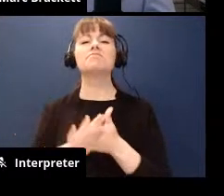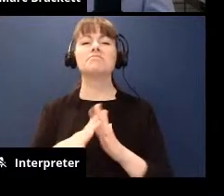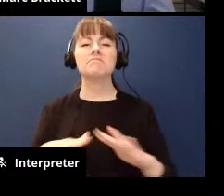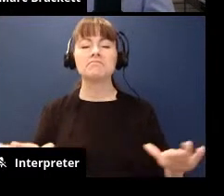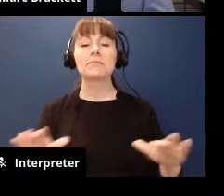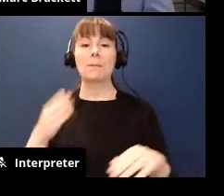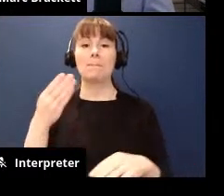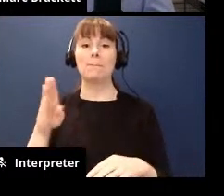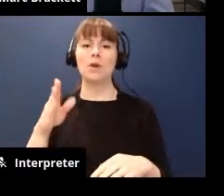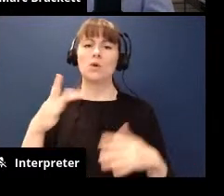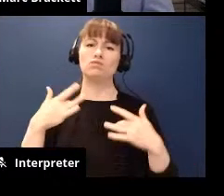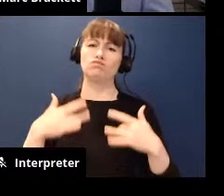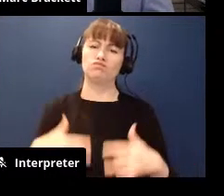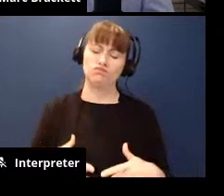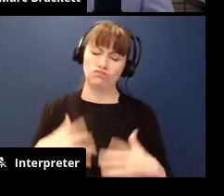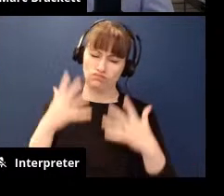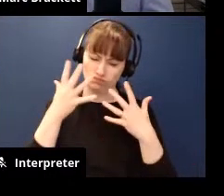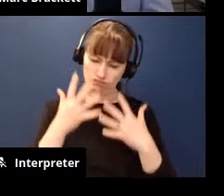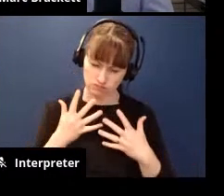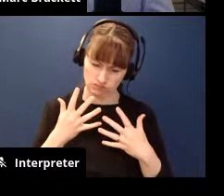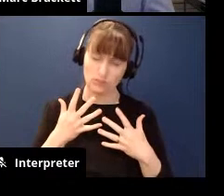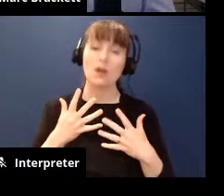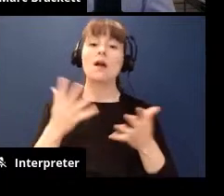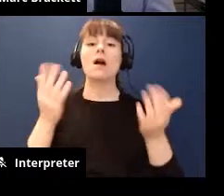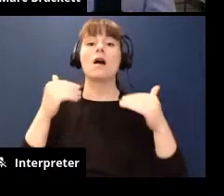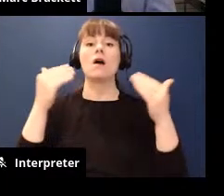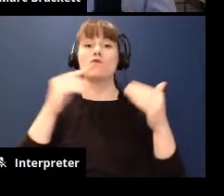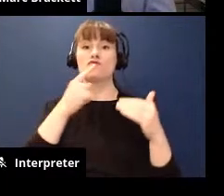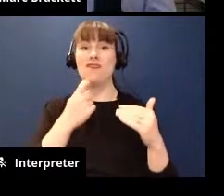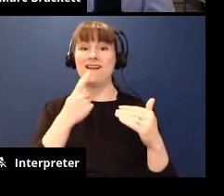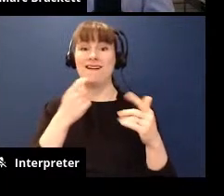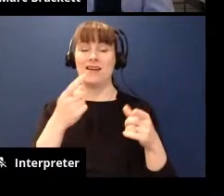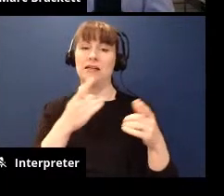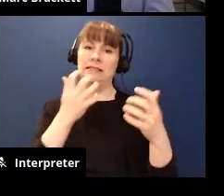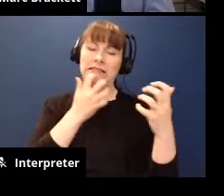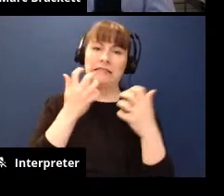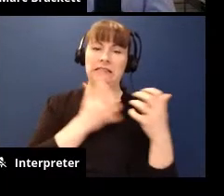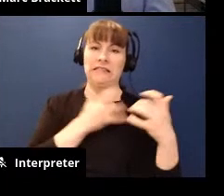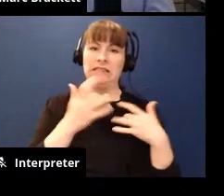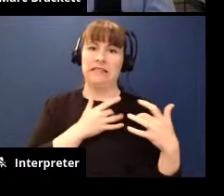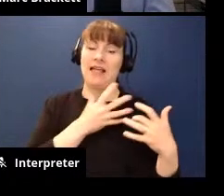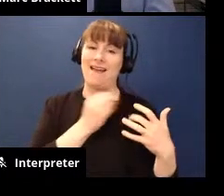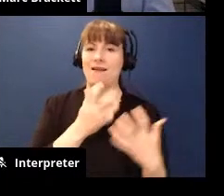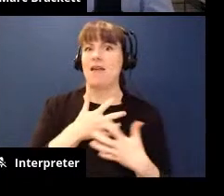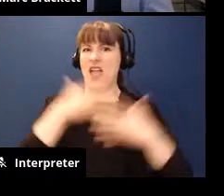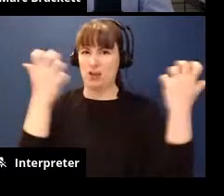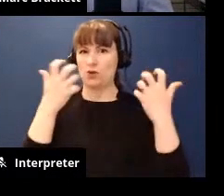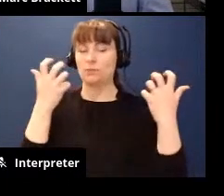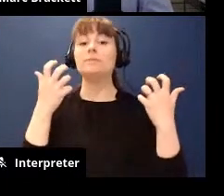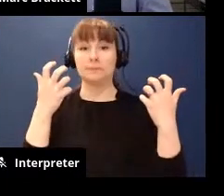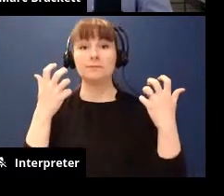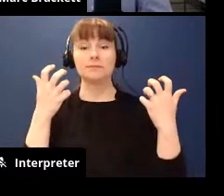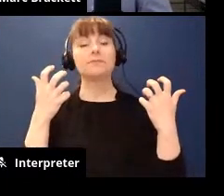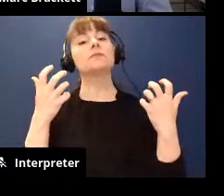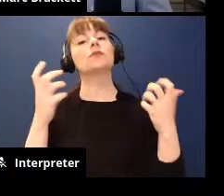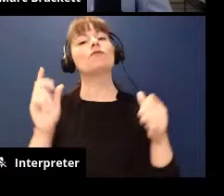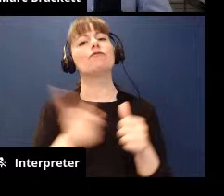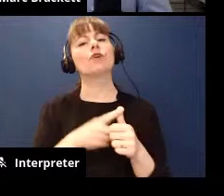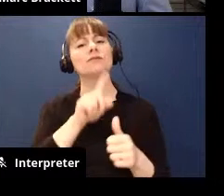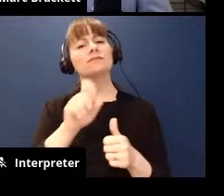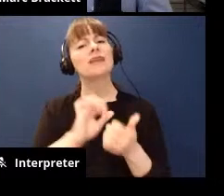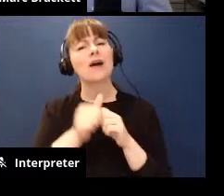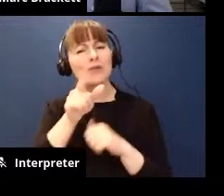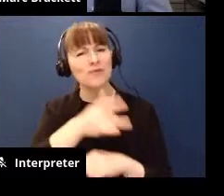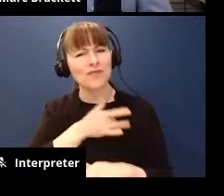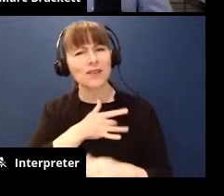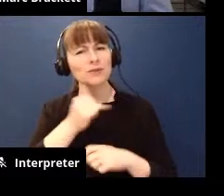blue the down lonely sad family and the red has the anxiety and the anger family so let me let me just start by asking you how you're feeling